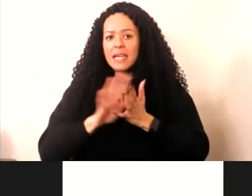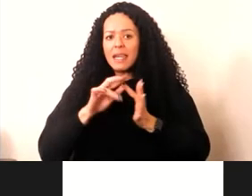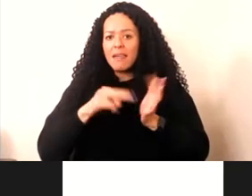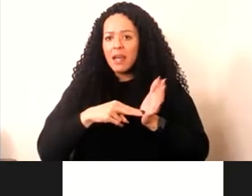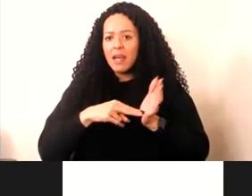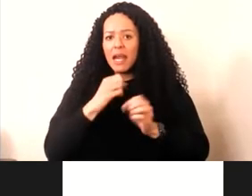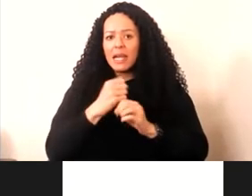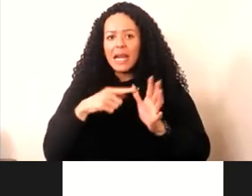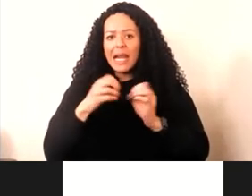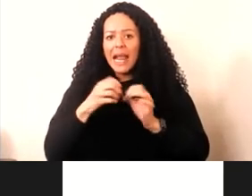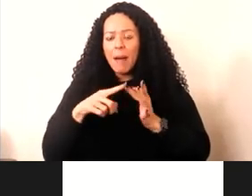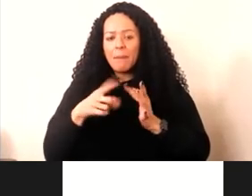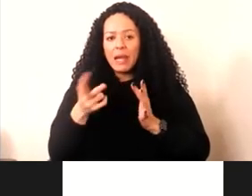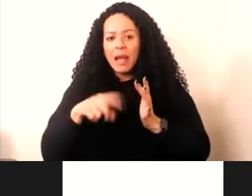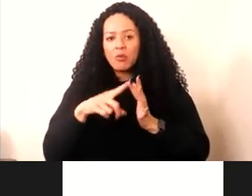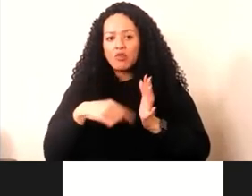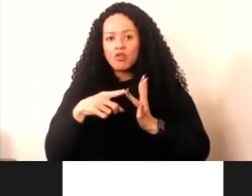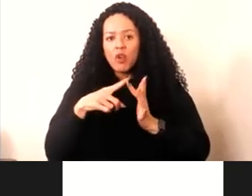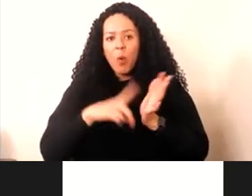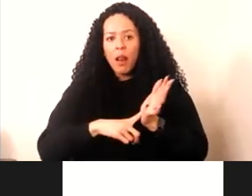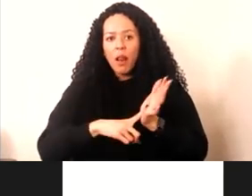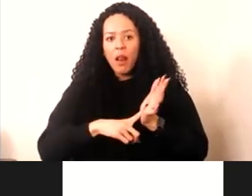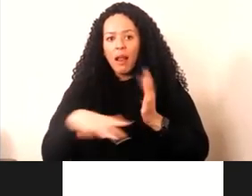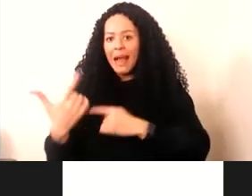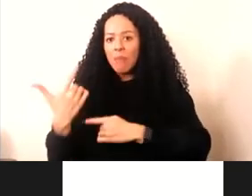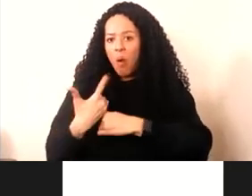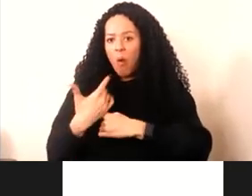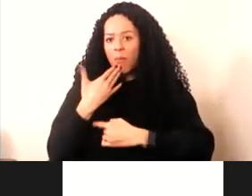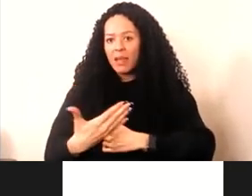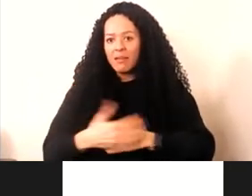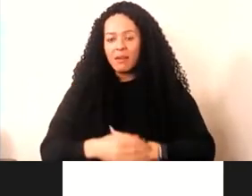to turn their cameras back on, please.